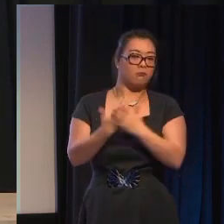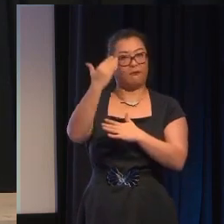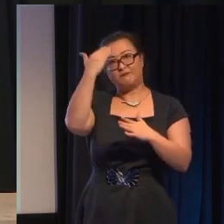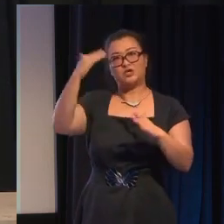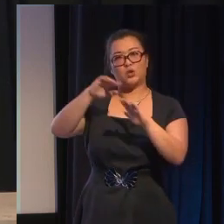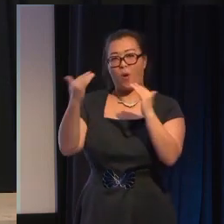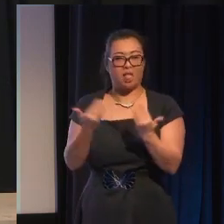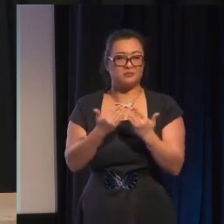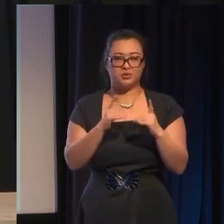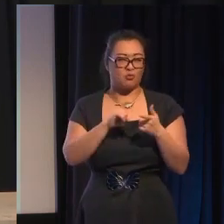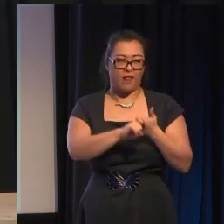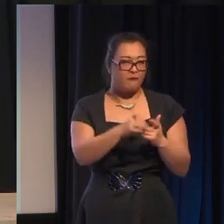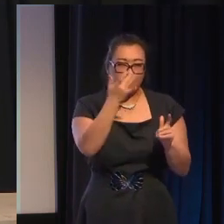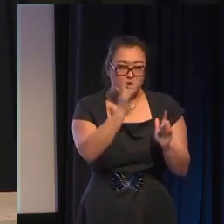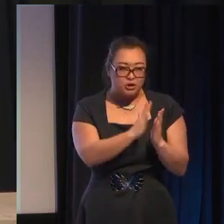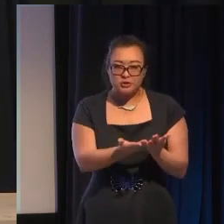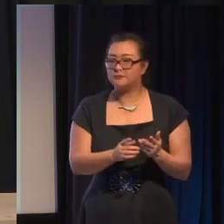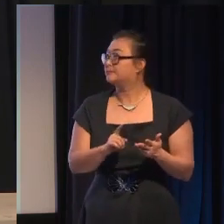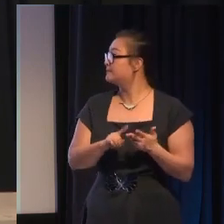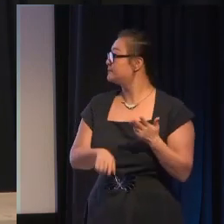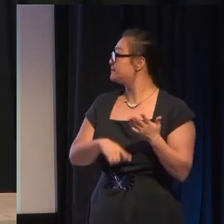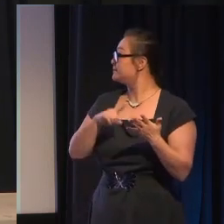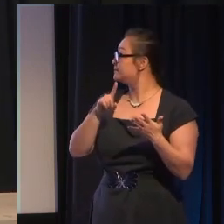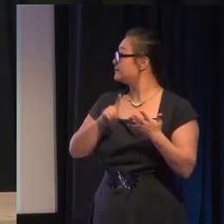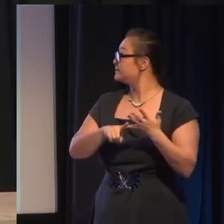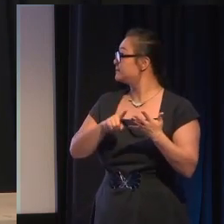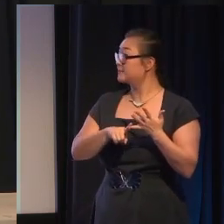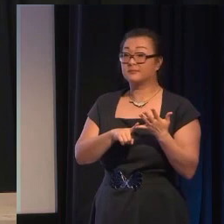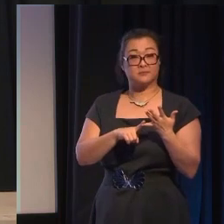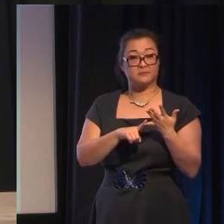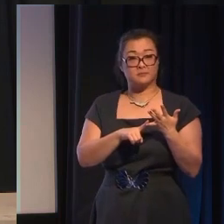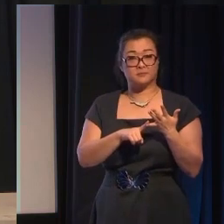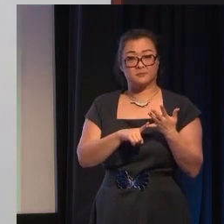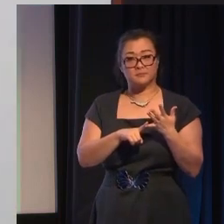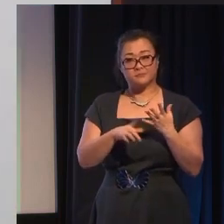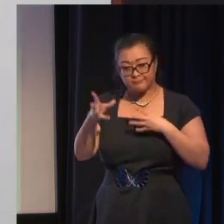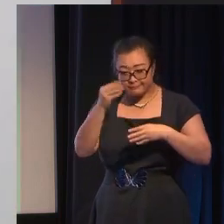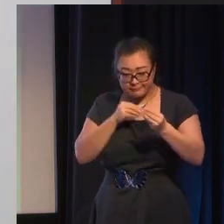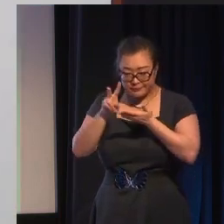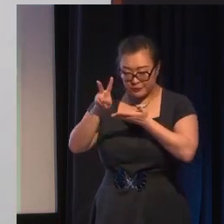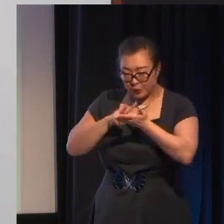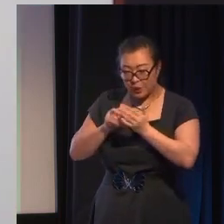read contemporary accounts and consume works by marginalized creators in their own voices